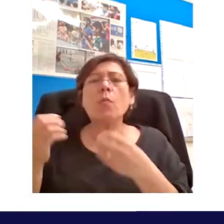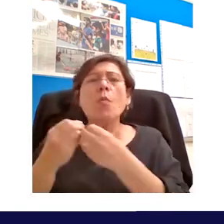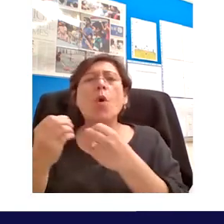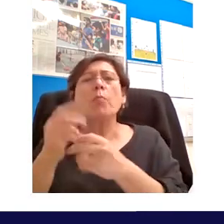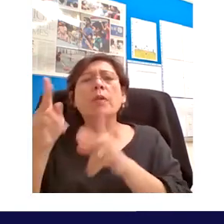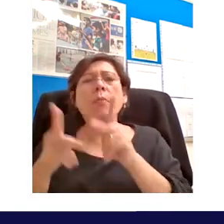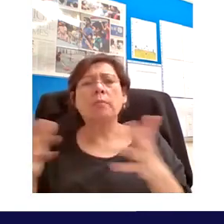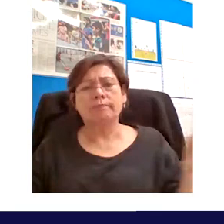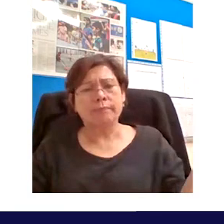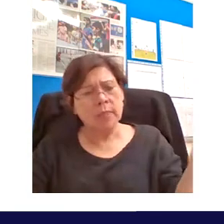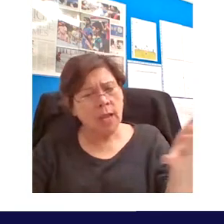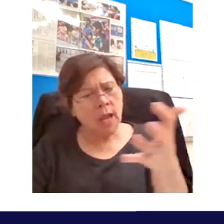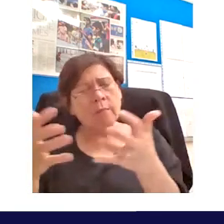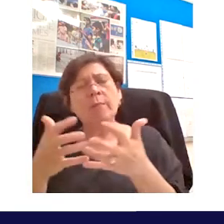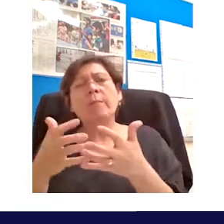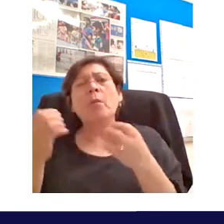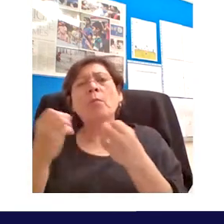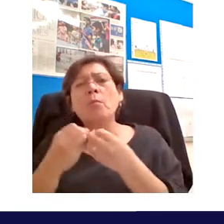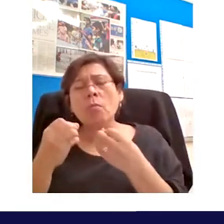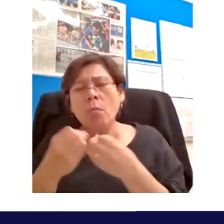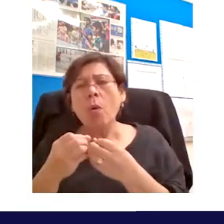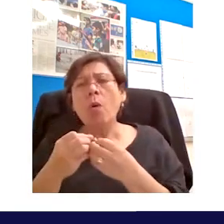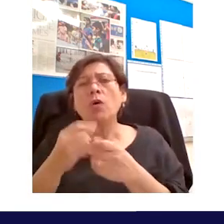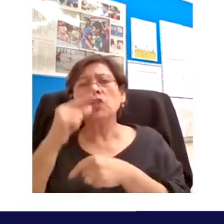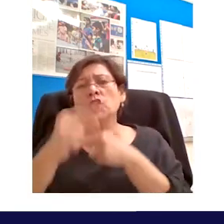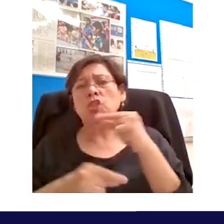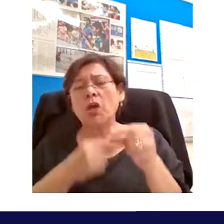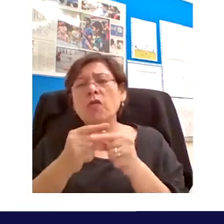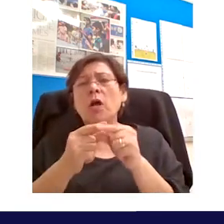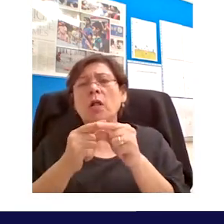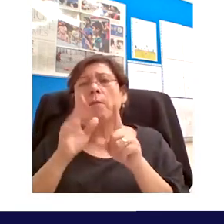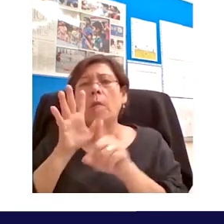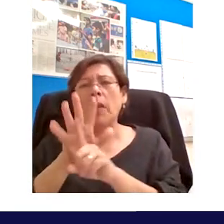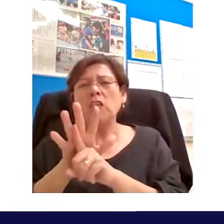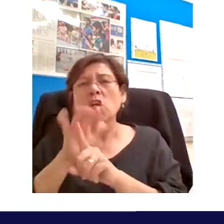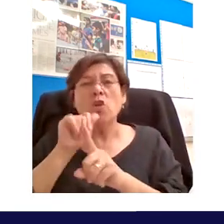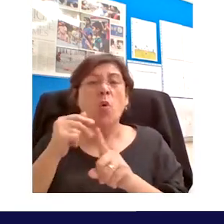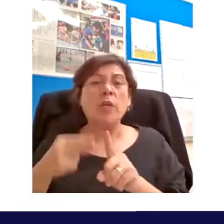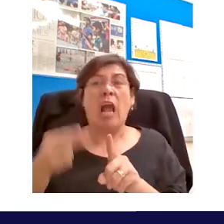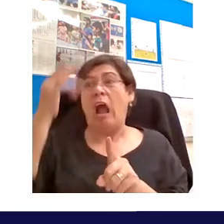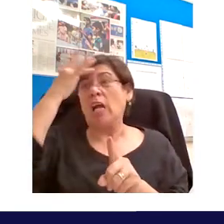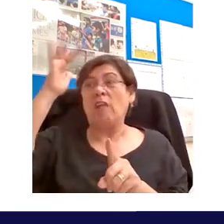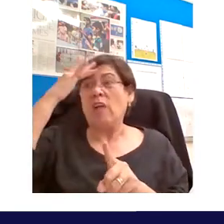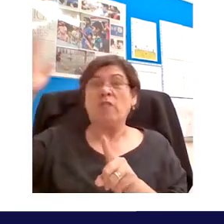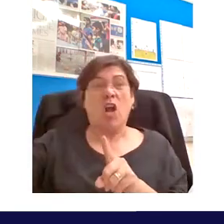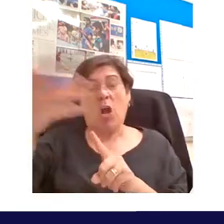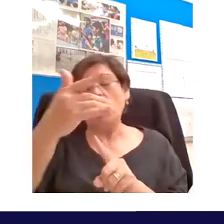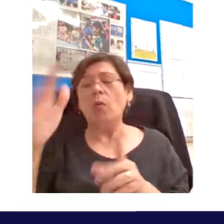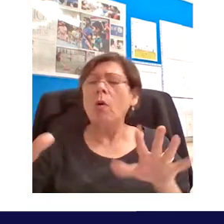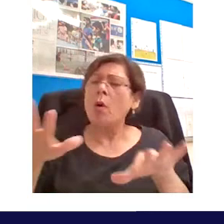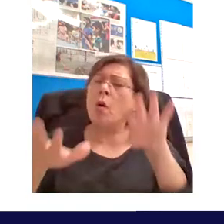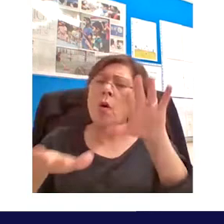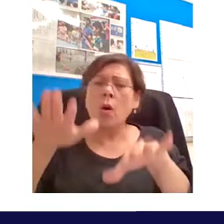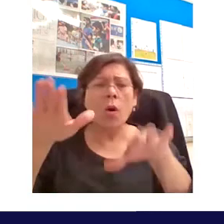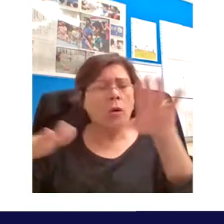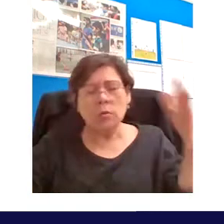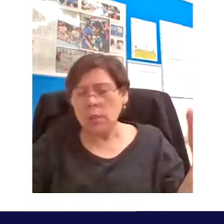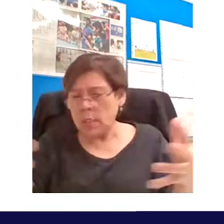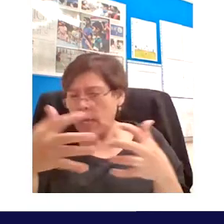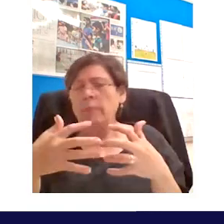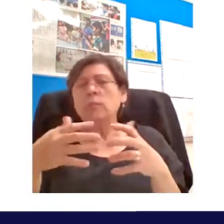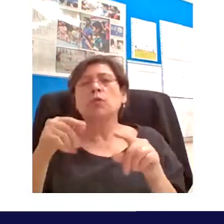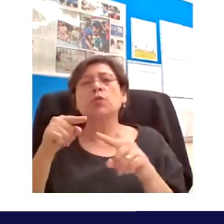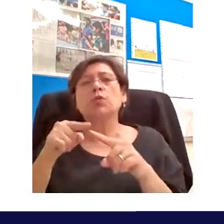typical cross-section of the general population i think that's a very exciting and interesting new possibility that we will be pursuing very